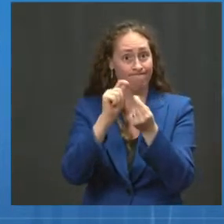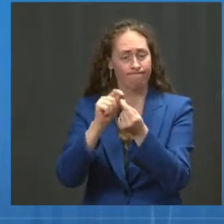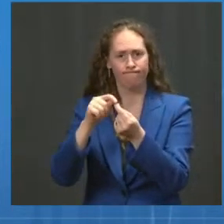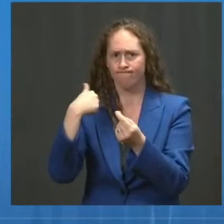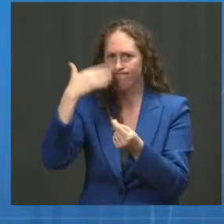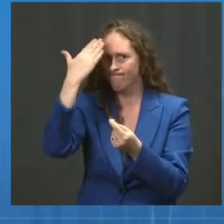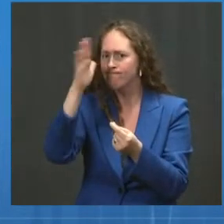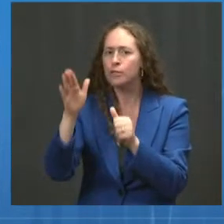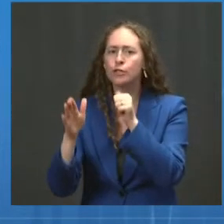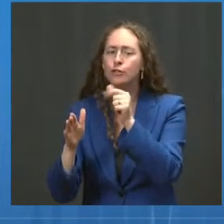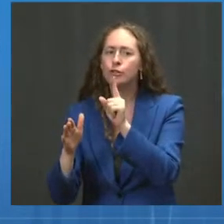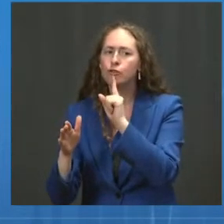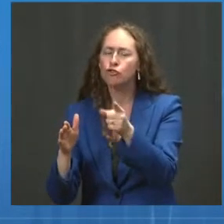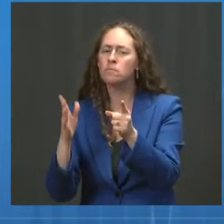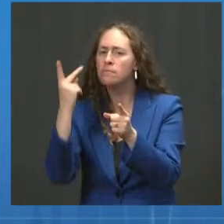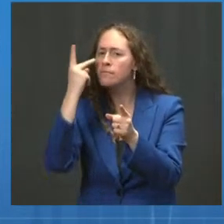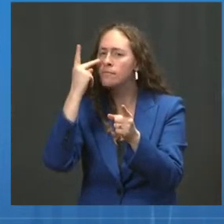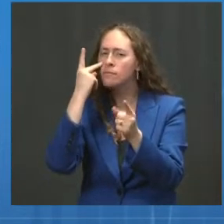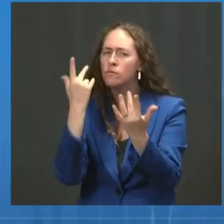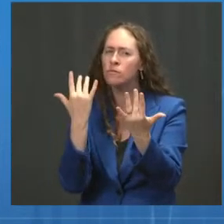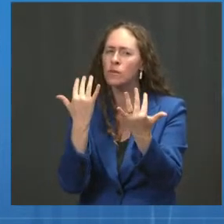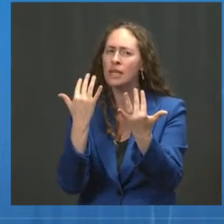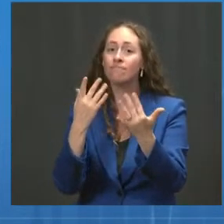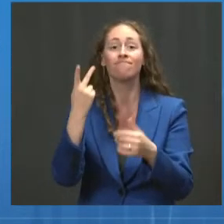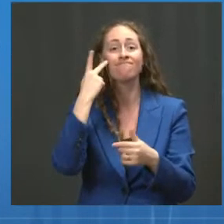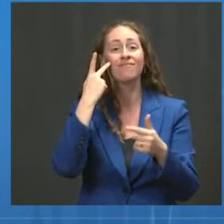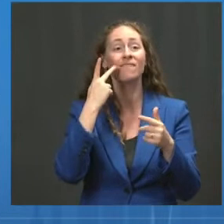questions, and we look forward to the next briefing. Thank you.